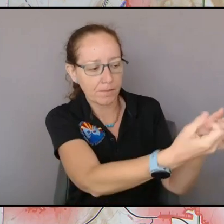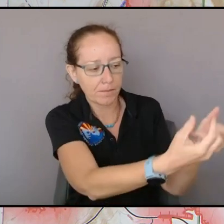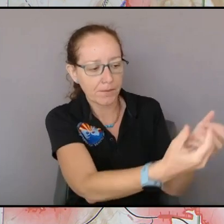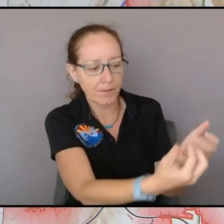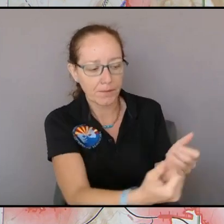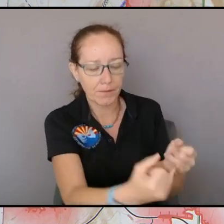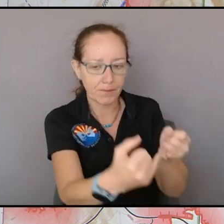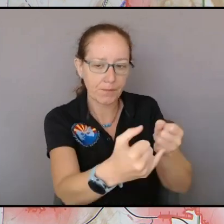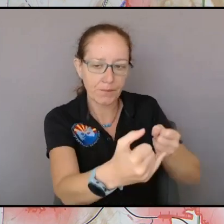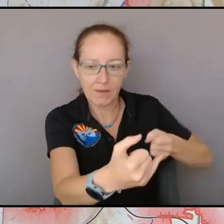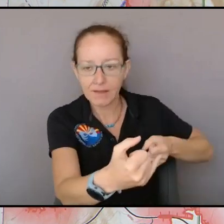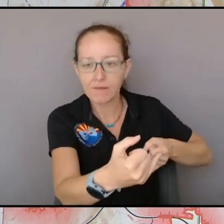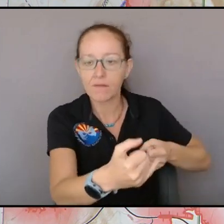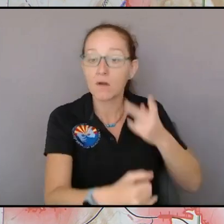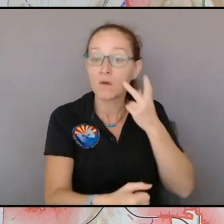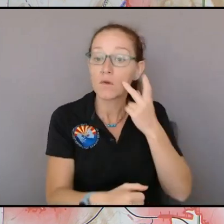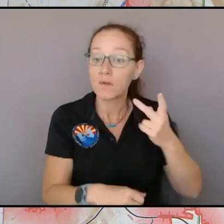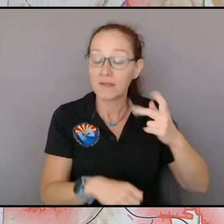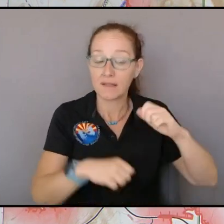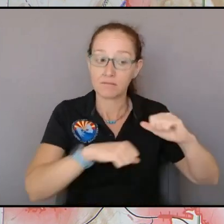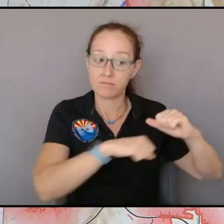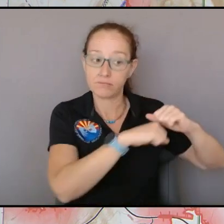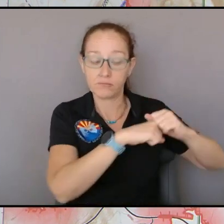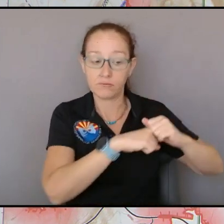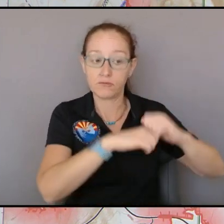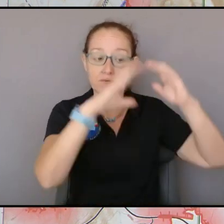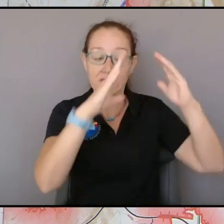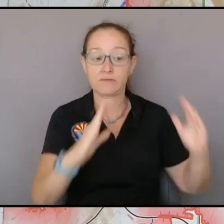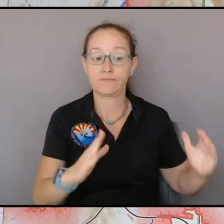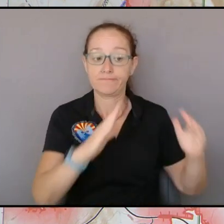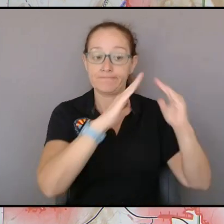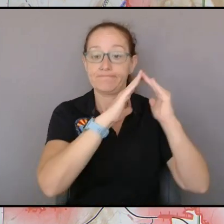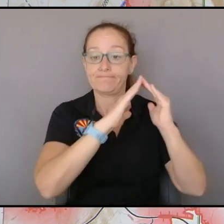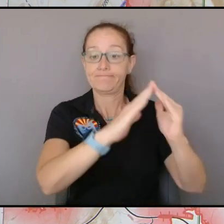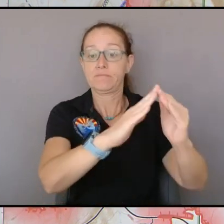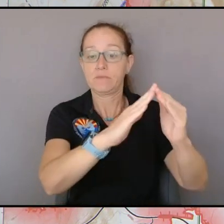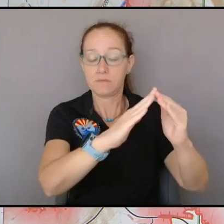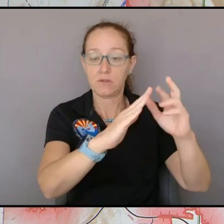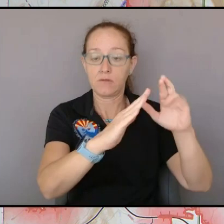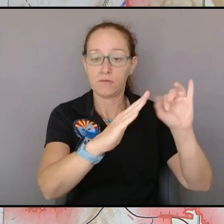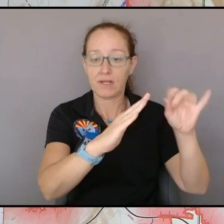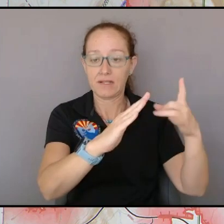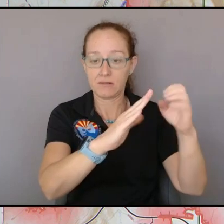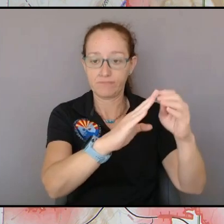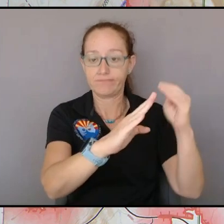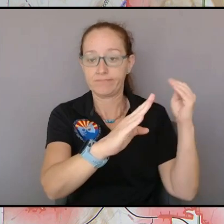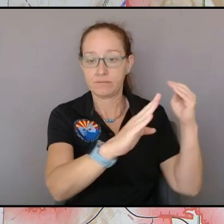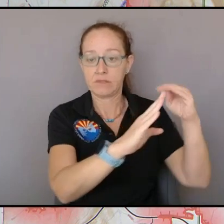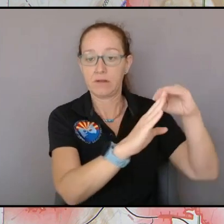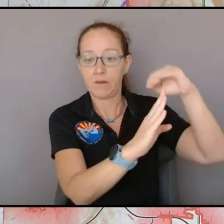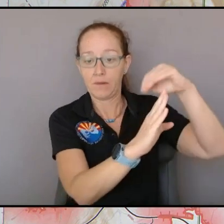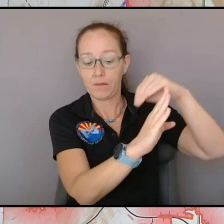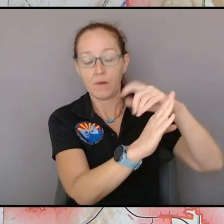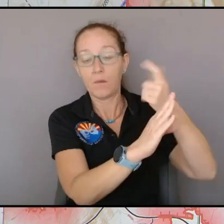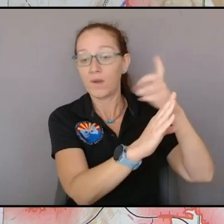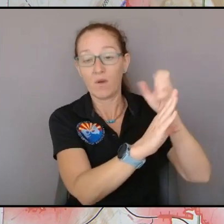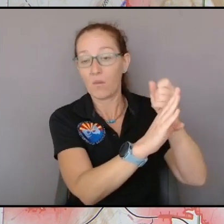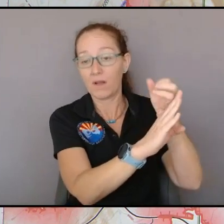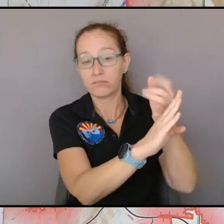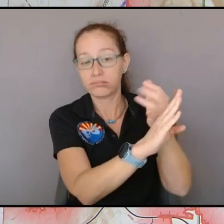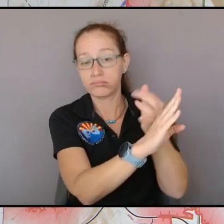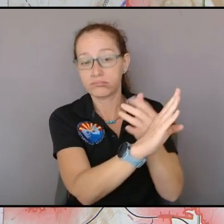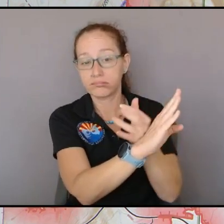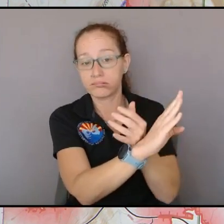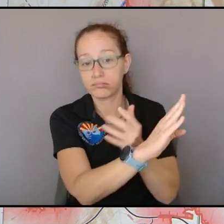that goes into the drainage like this so what we don't want to have happen is we don't want it to crawl down this spur ridge fire to get established here